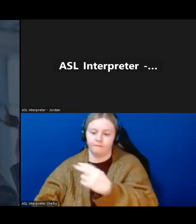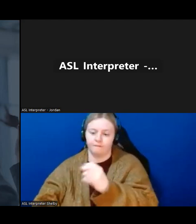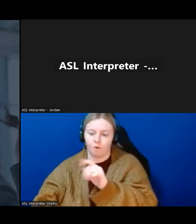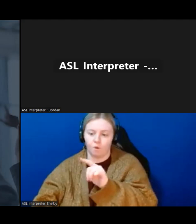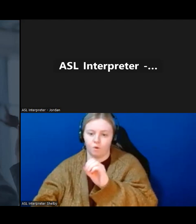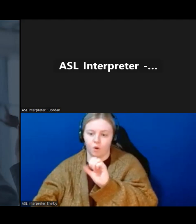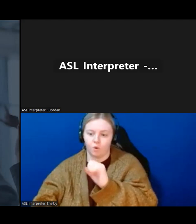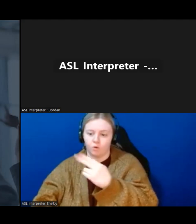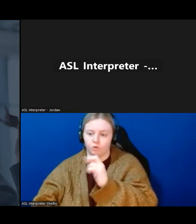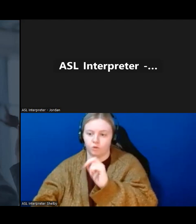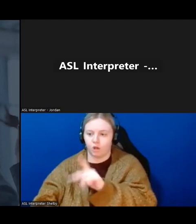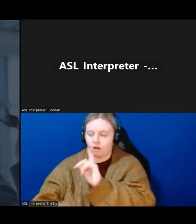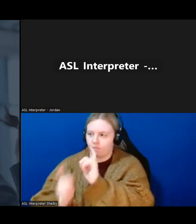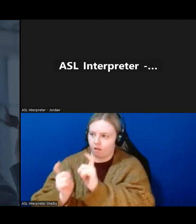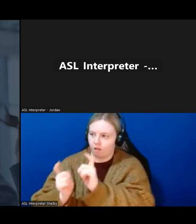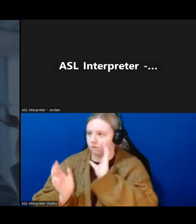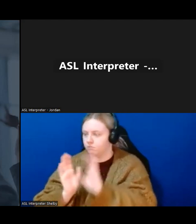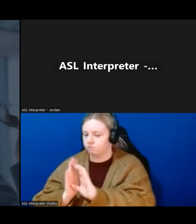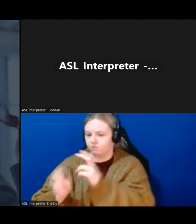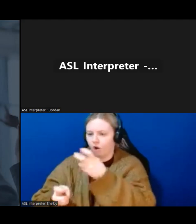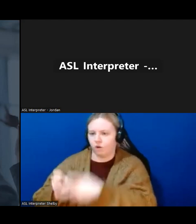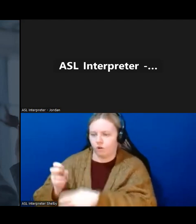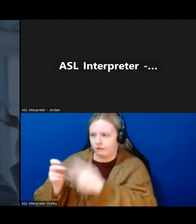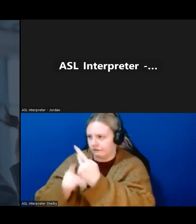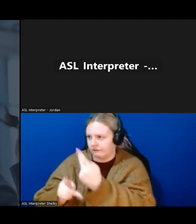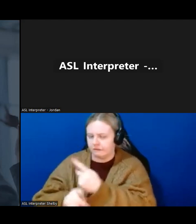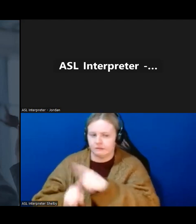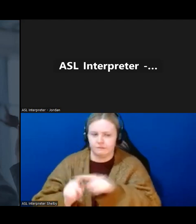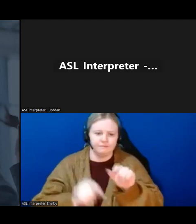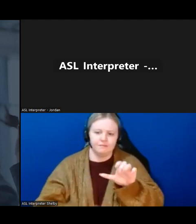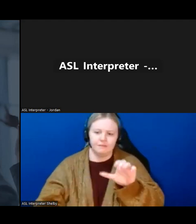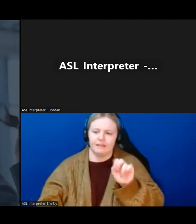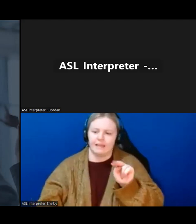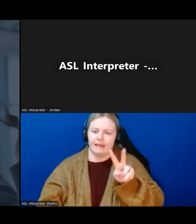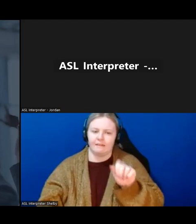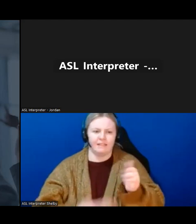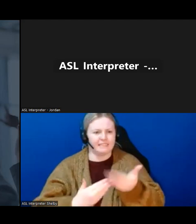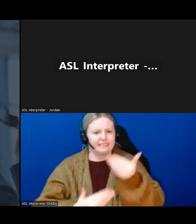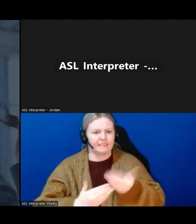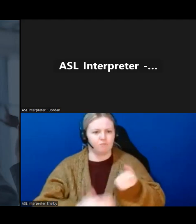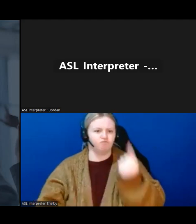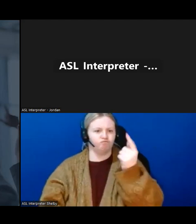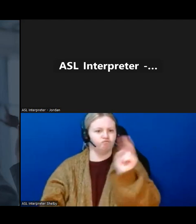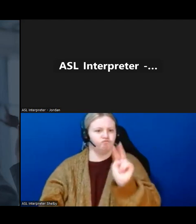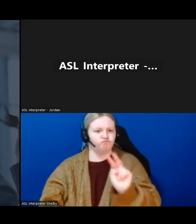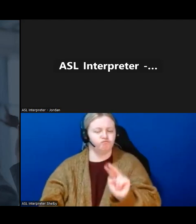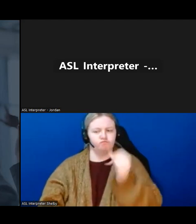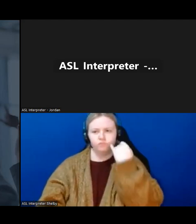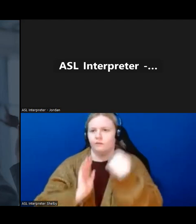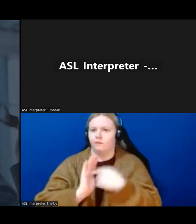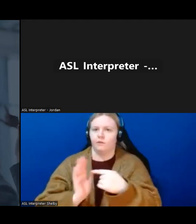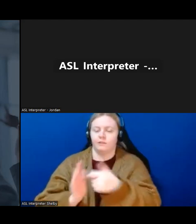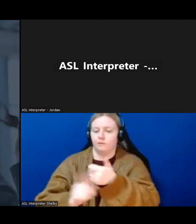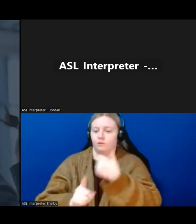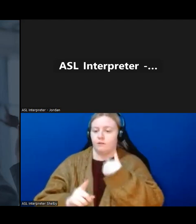So if you're interested in doing graphic design, maybe you're leading some type of 50 plus group where